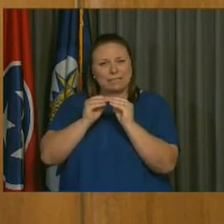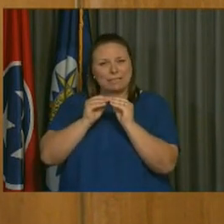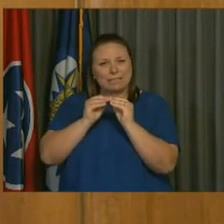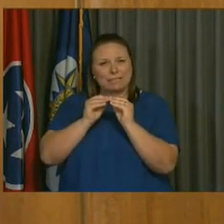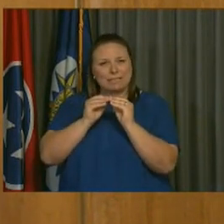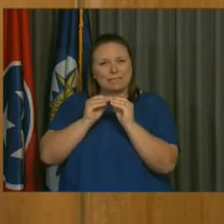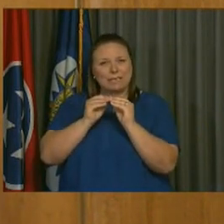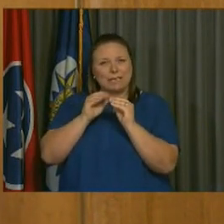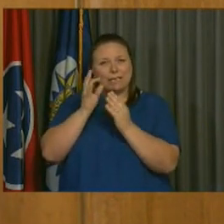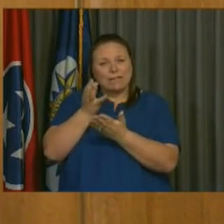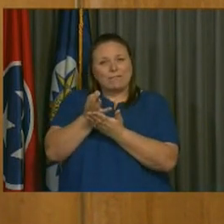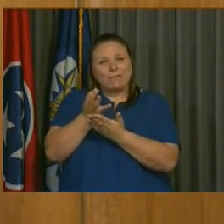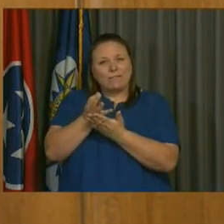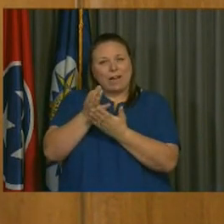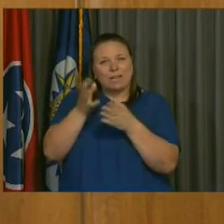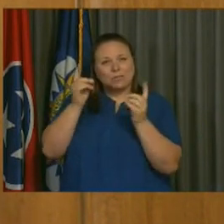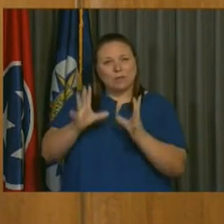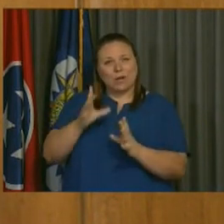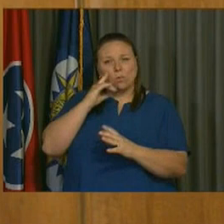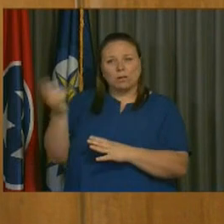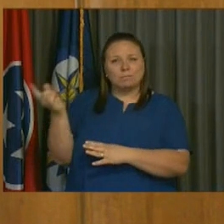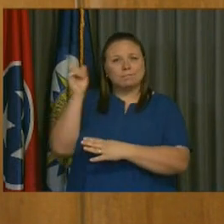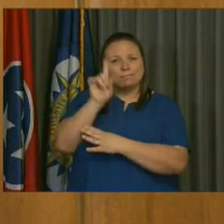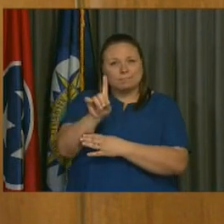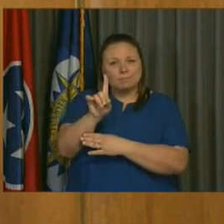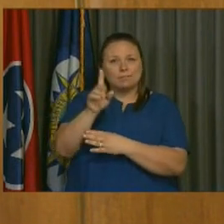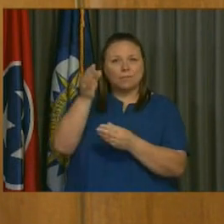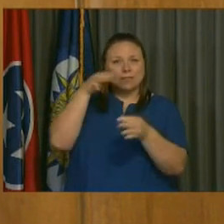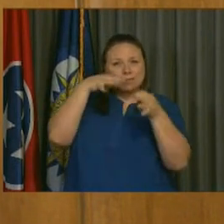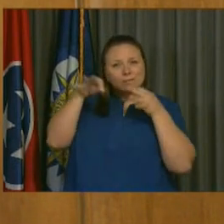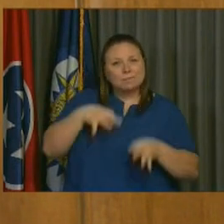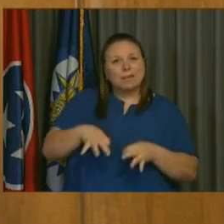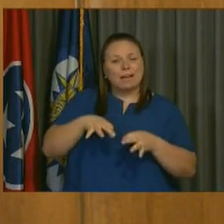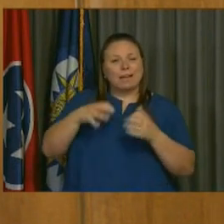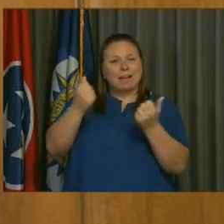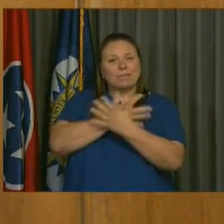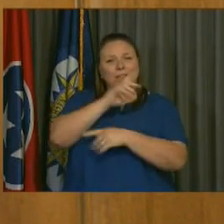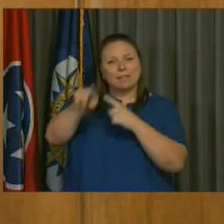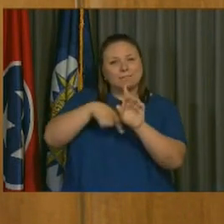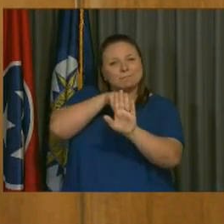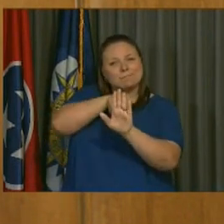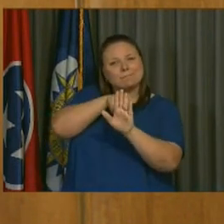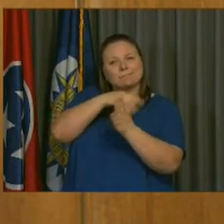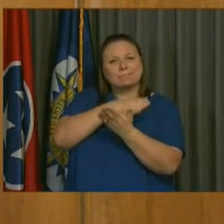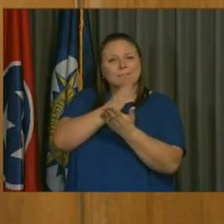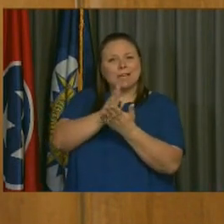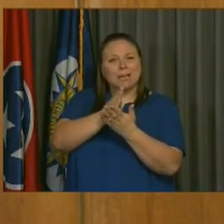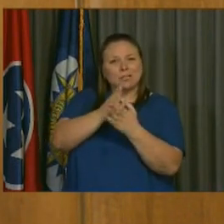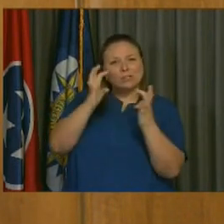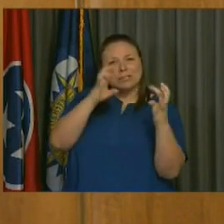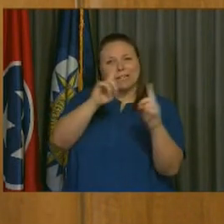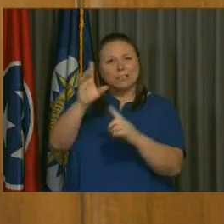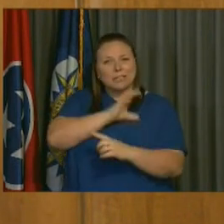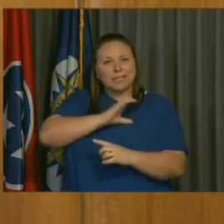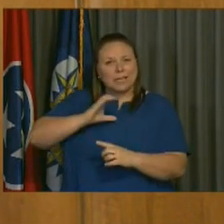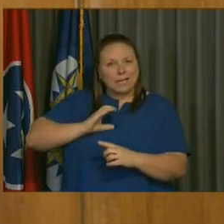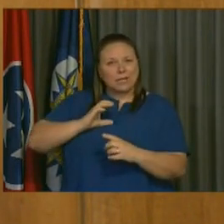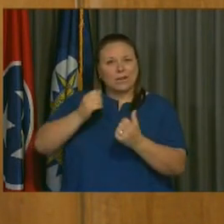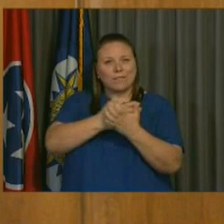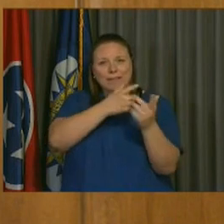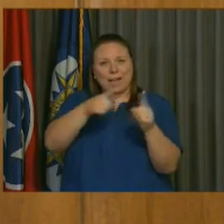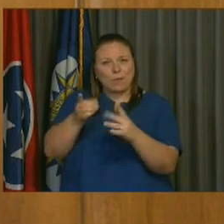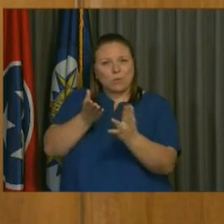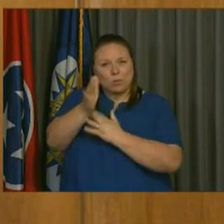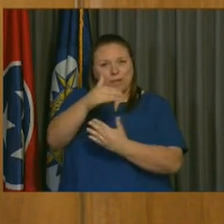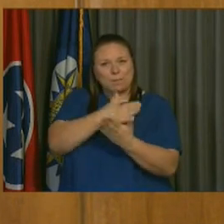finance director will come and provide the details behind that and really start to educate the council the details that are in